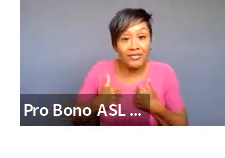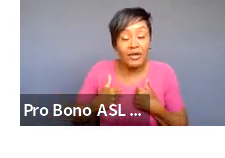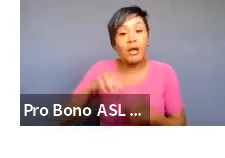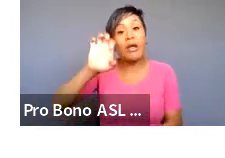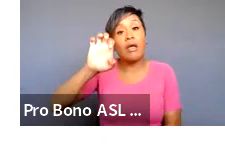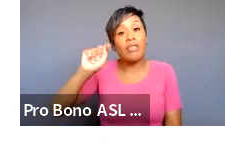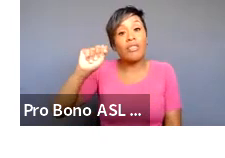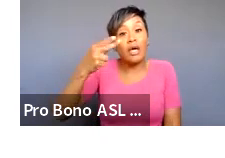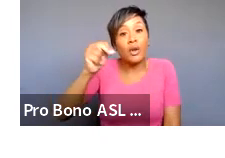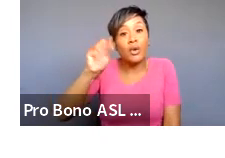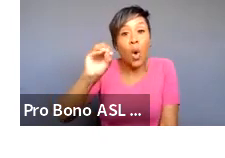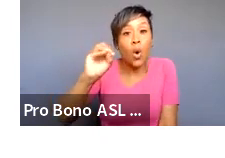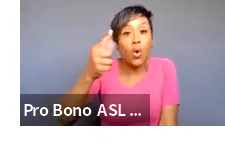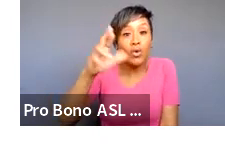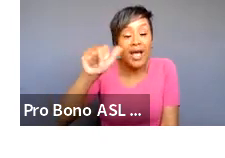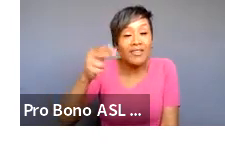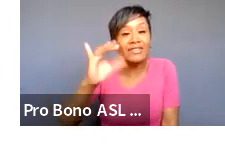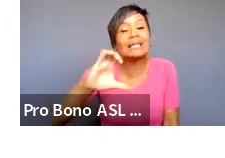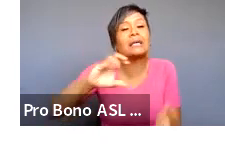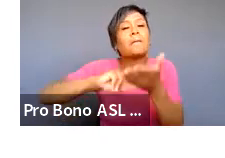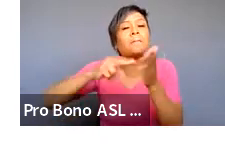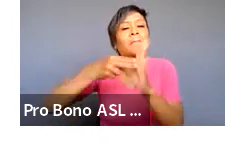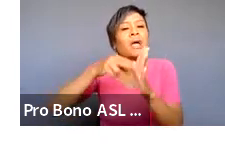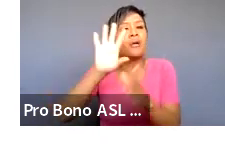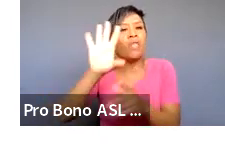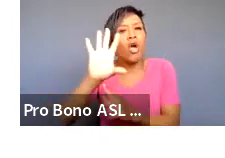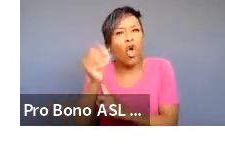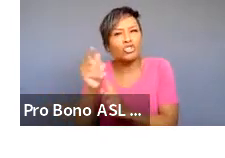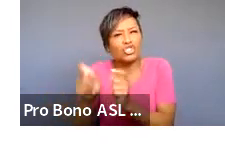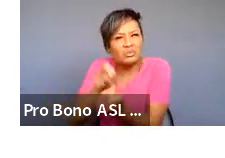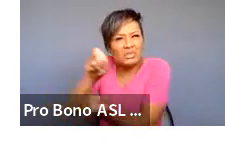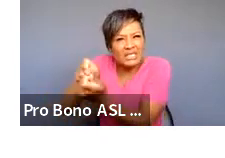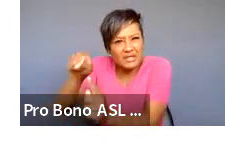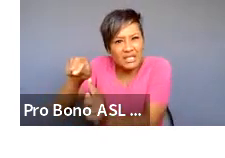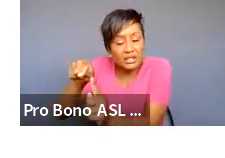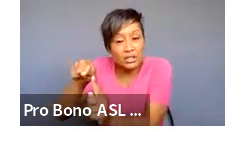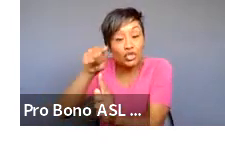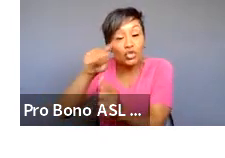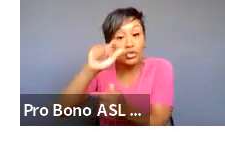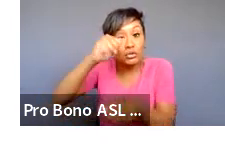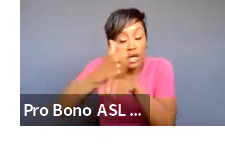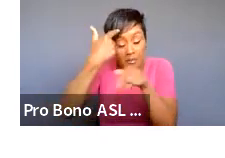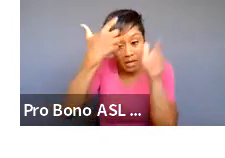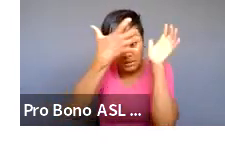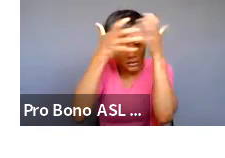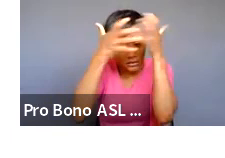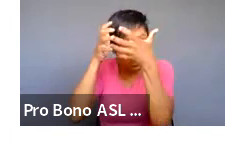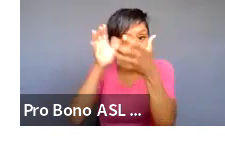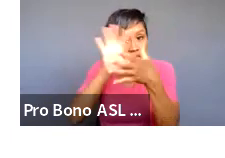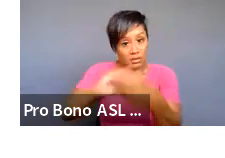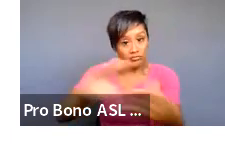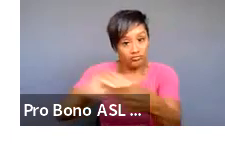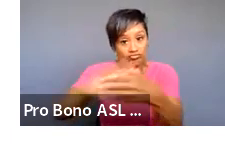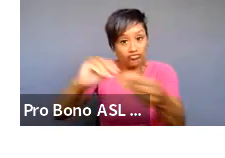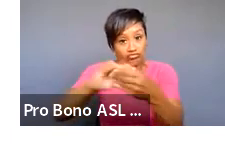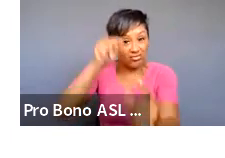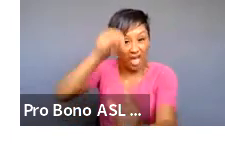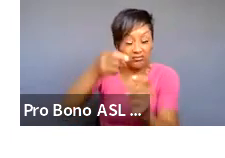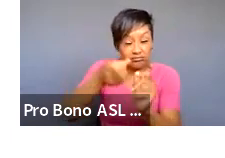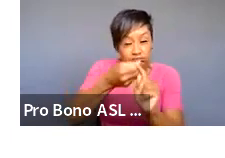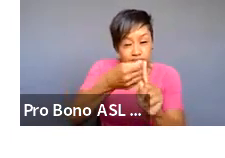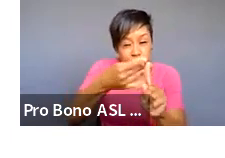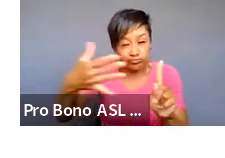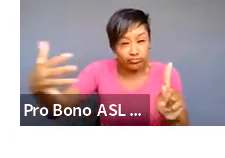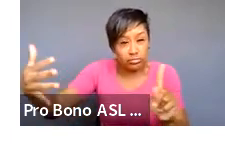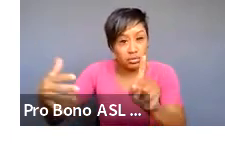meaning is it culturally specific and are you telling that story through that land through that specific lens and i think that's very helpful when we